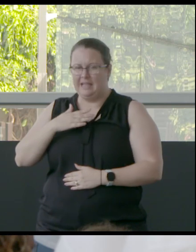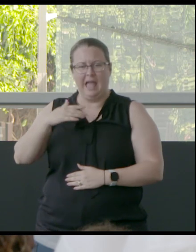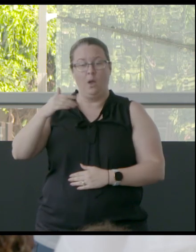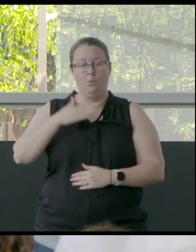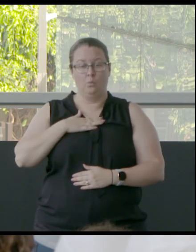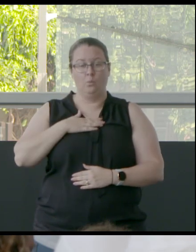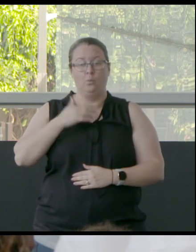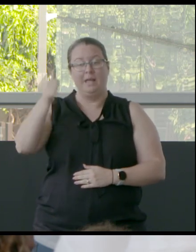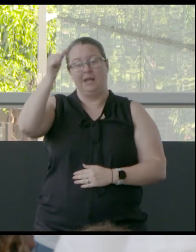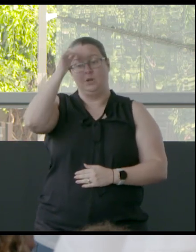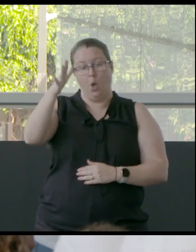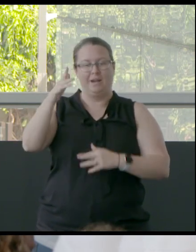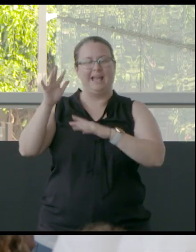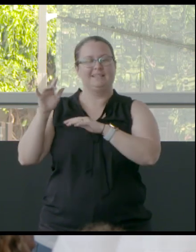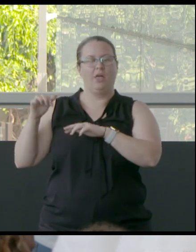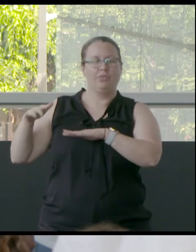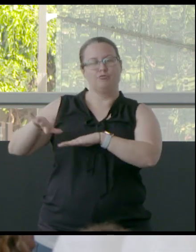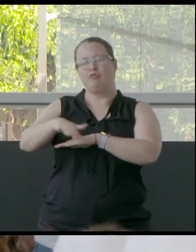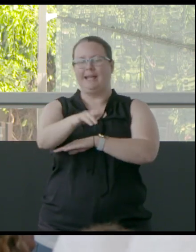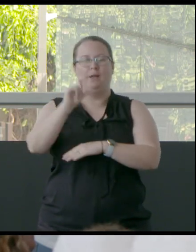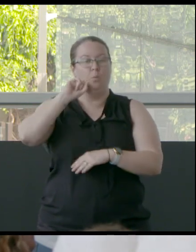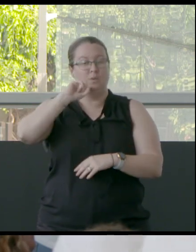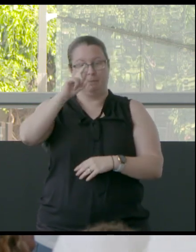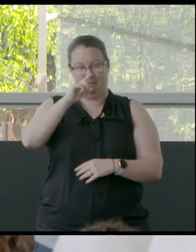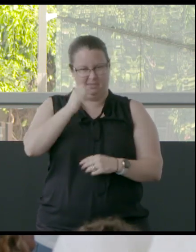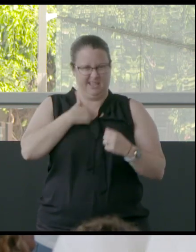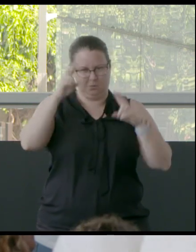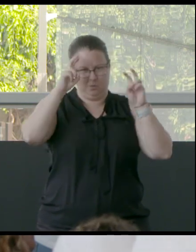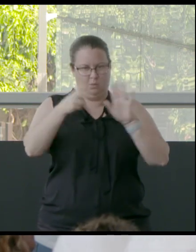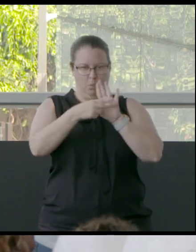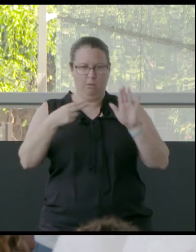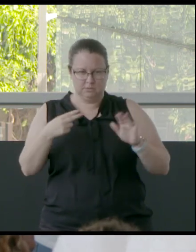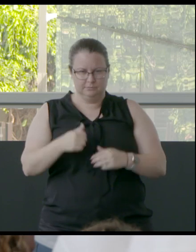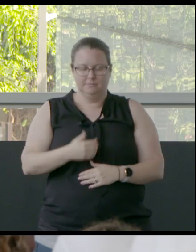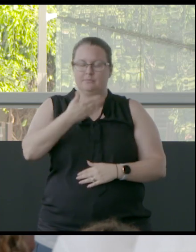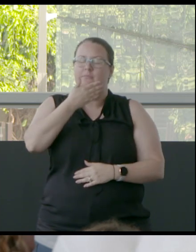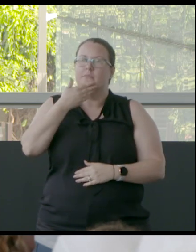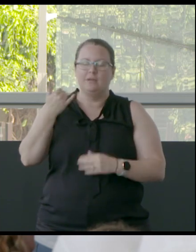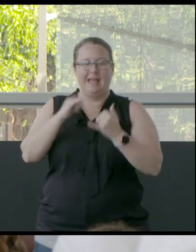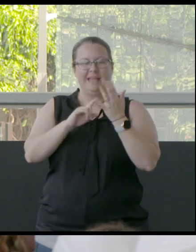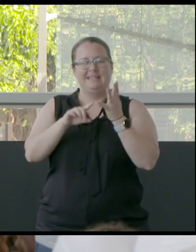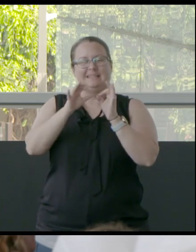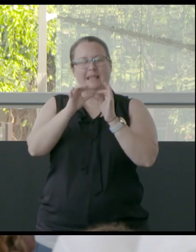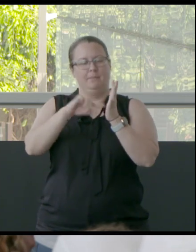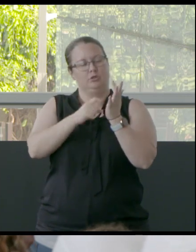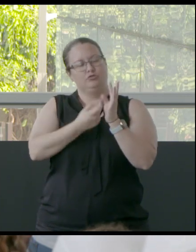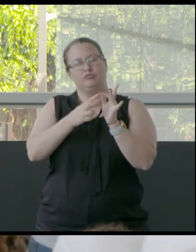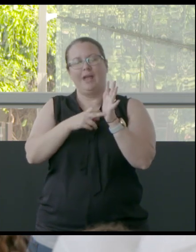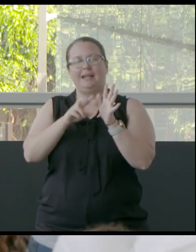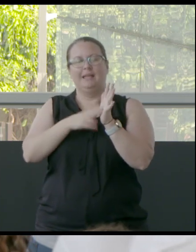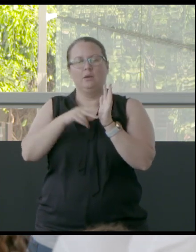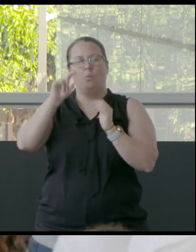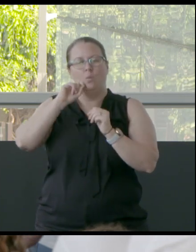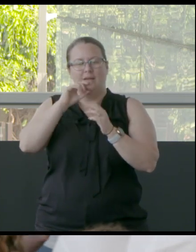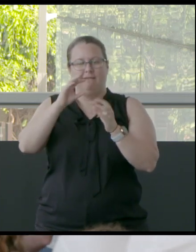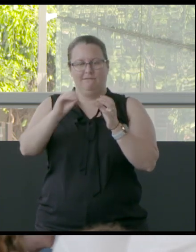people. Running water people? Yeah. And beautiful subterranean water. It emerges from a huge